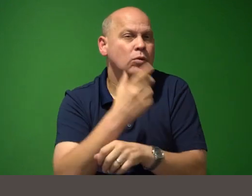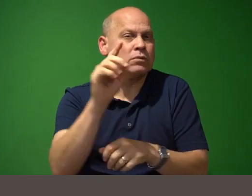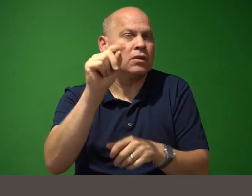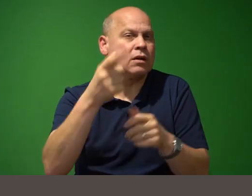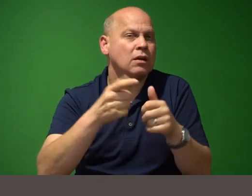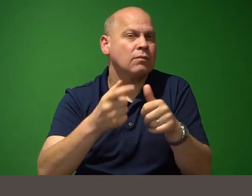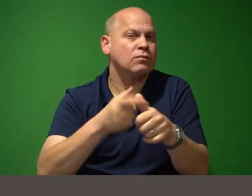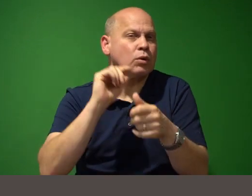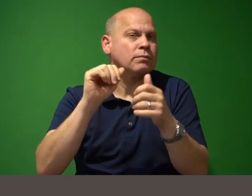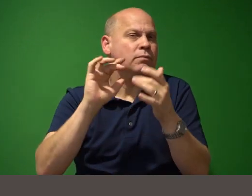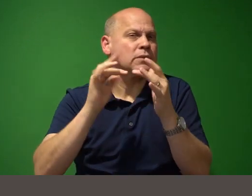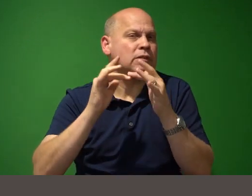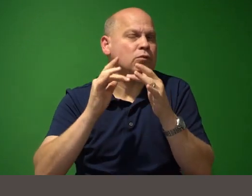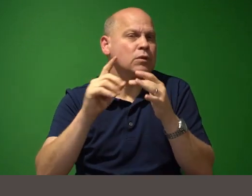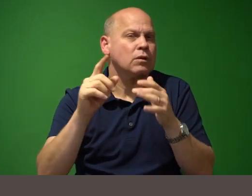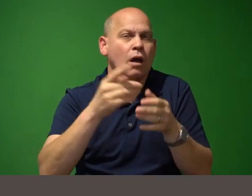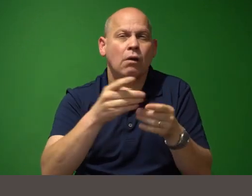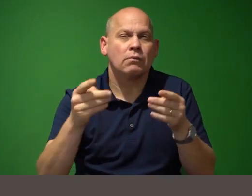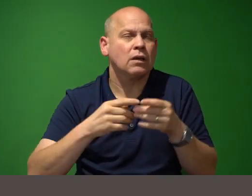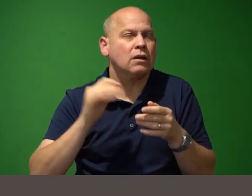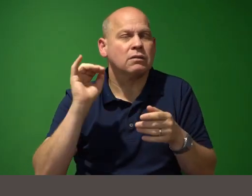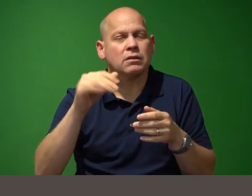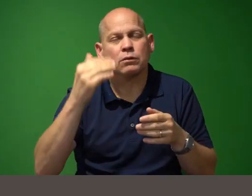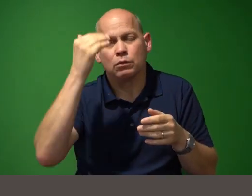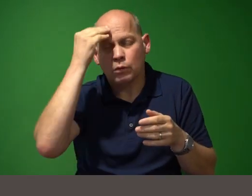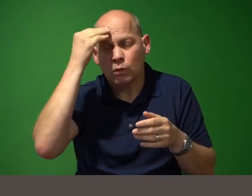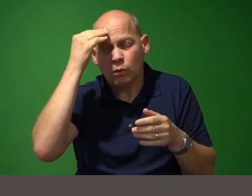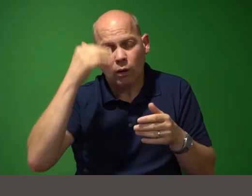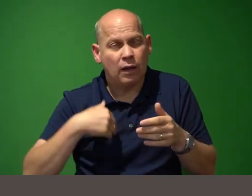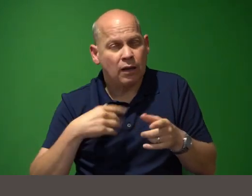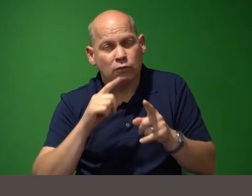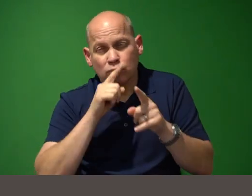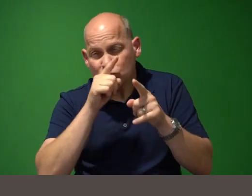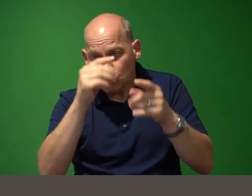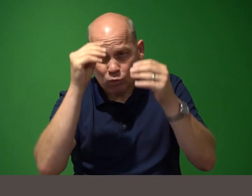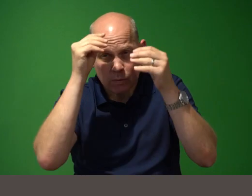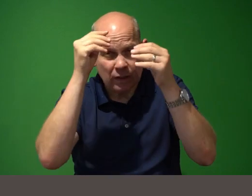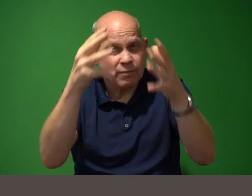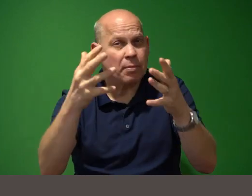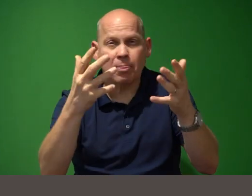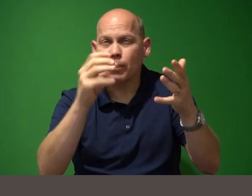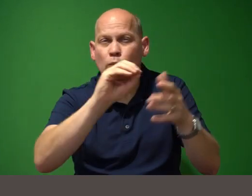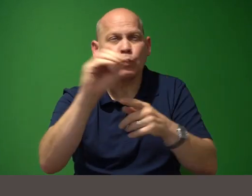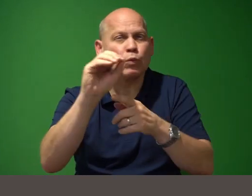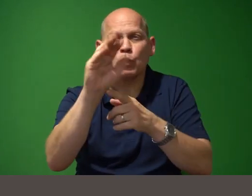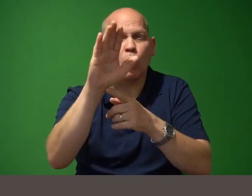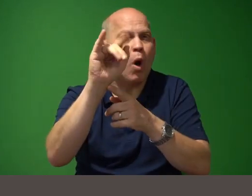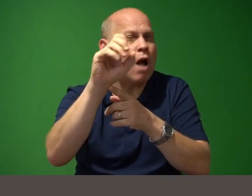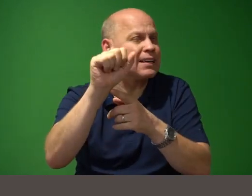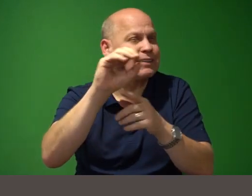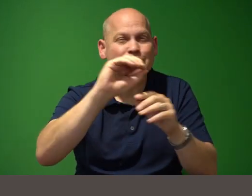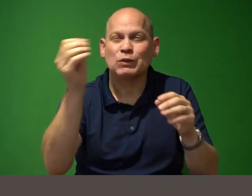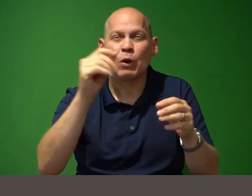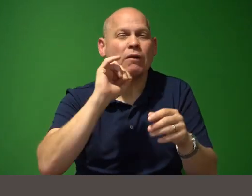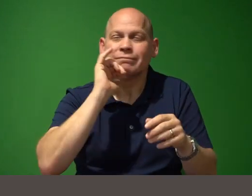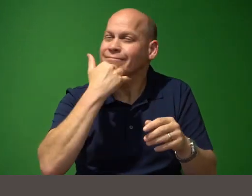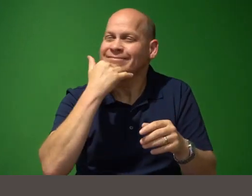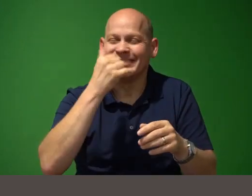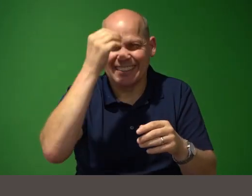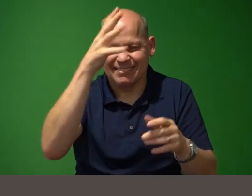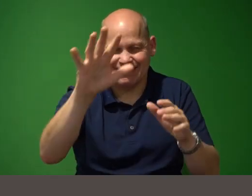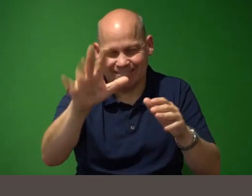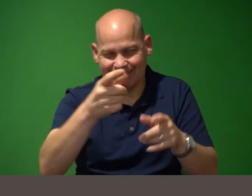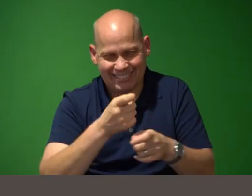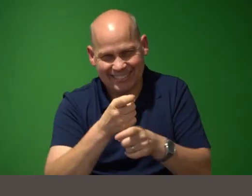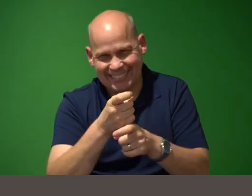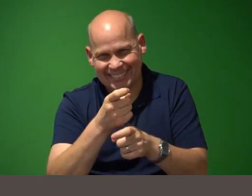place that's known for having true information and no bias and no misinformation and sorry